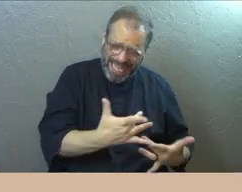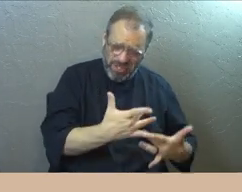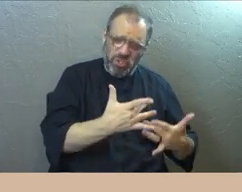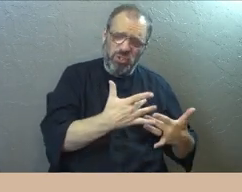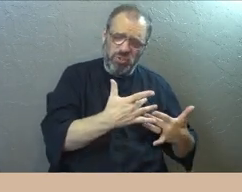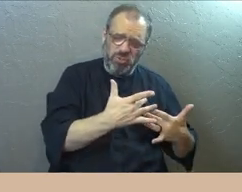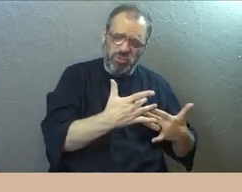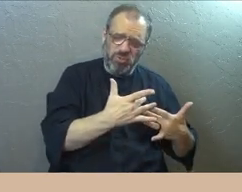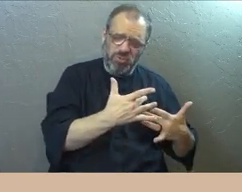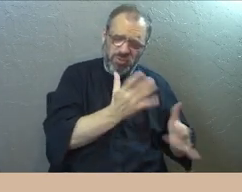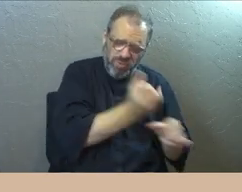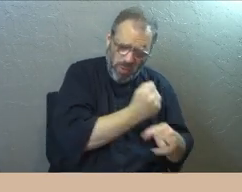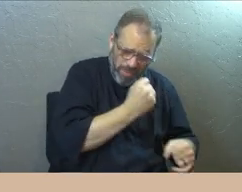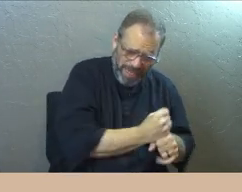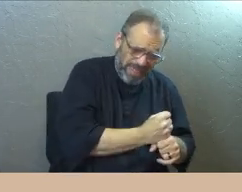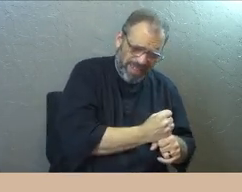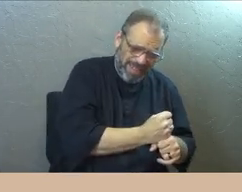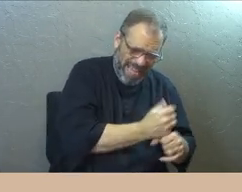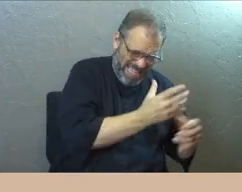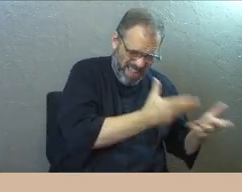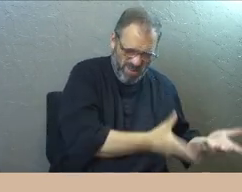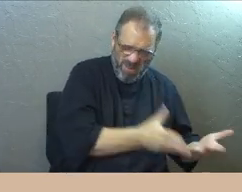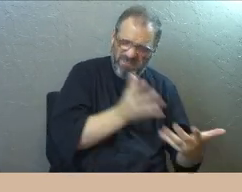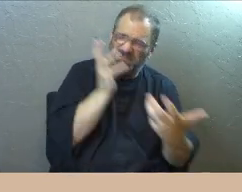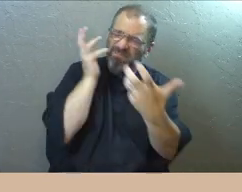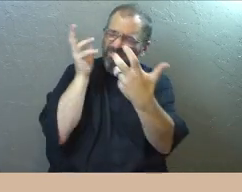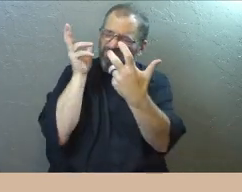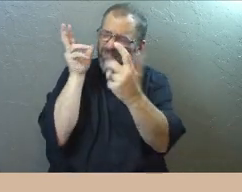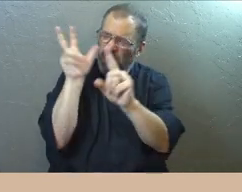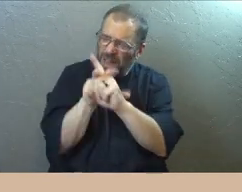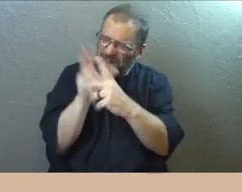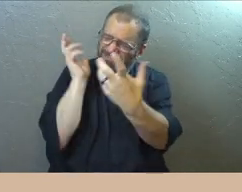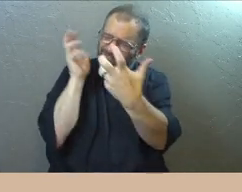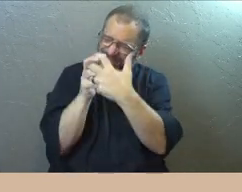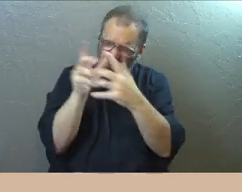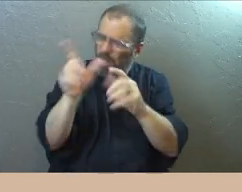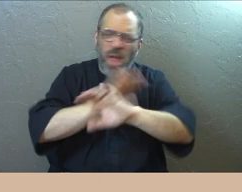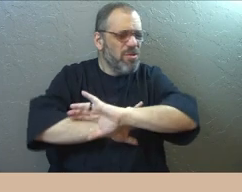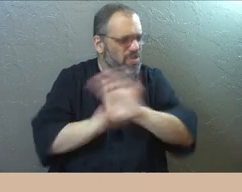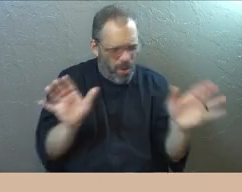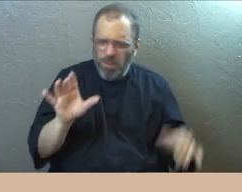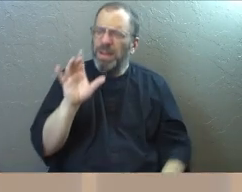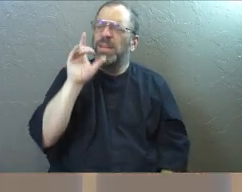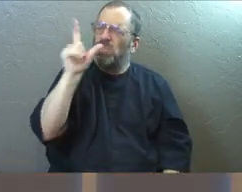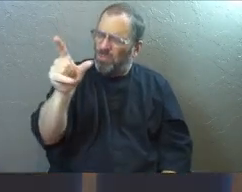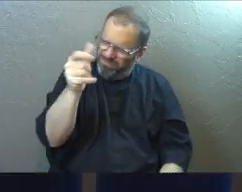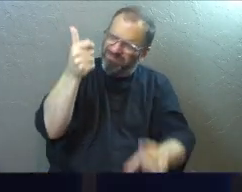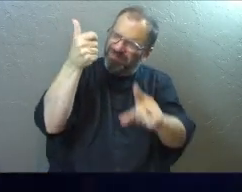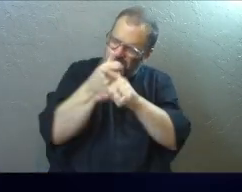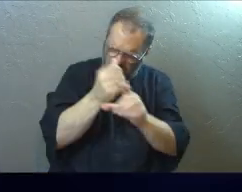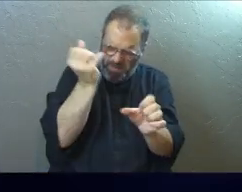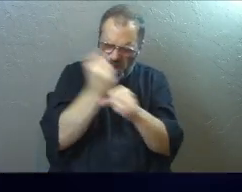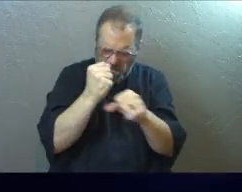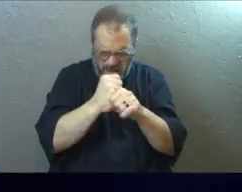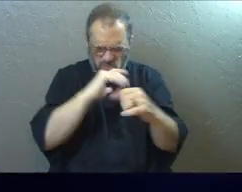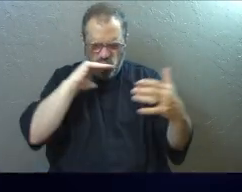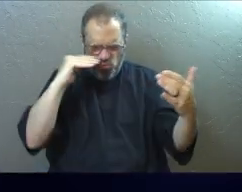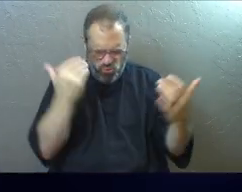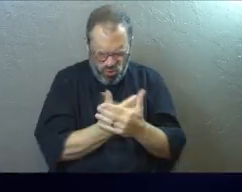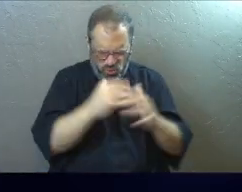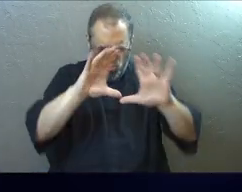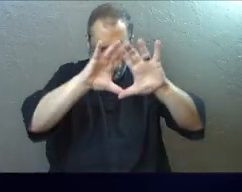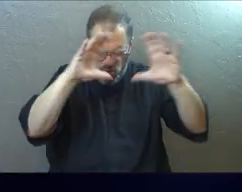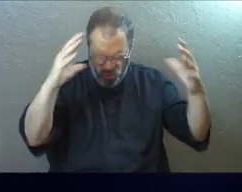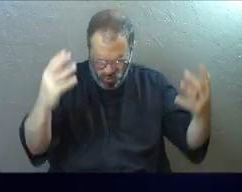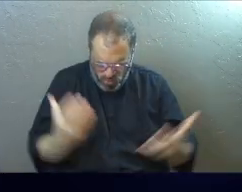on you. God, would you free us from those? God, would you help us to realize that you have in yourself created a brand new group of